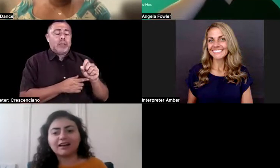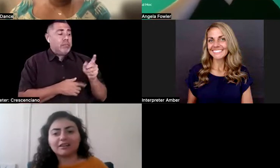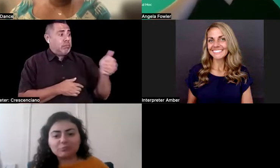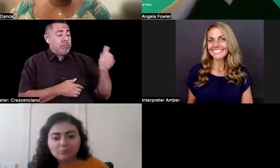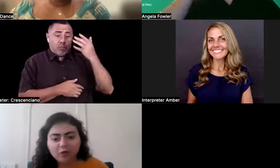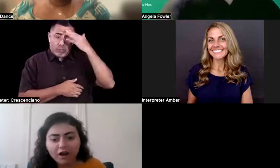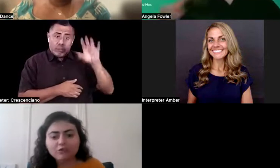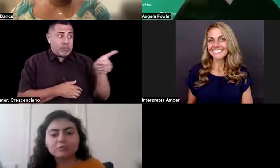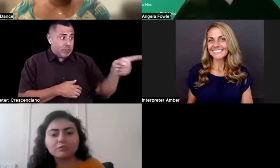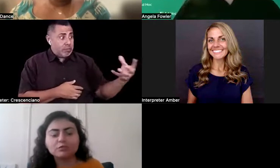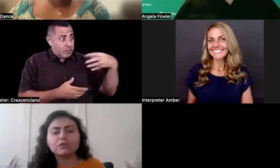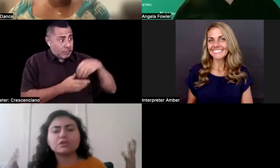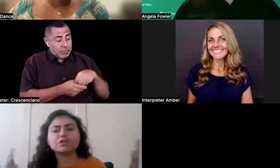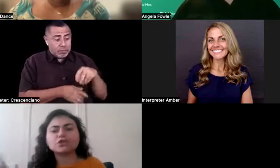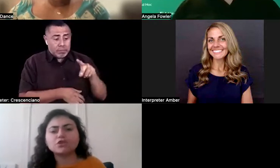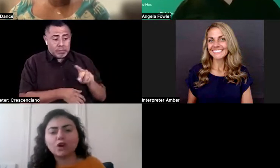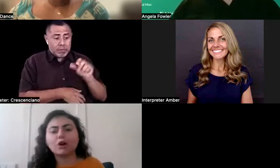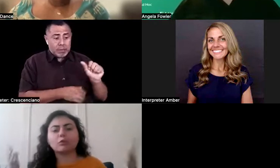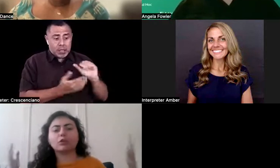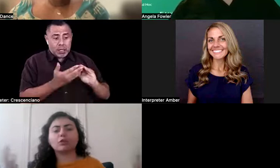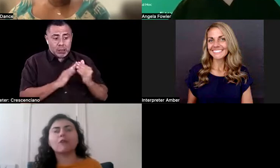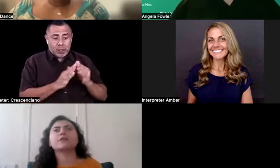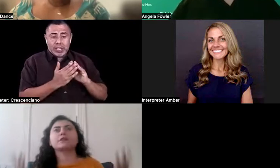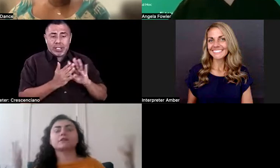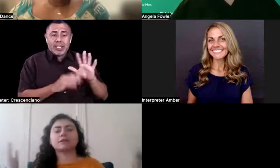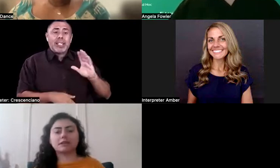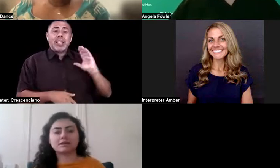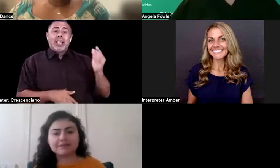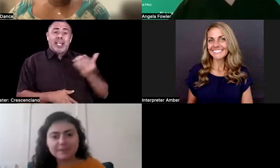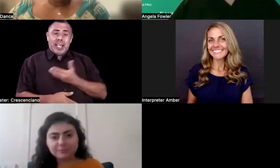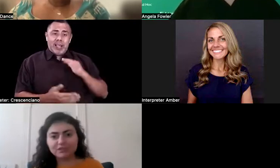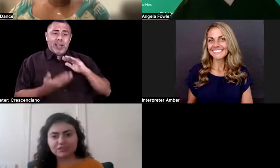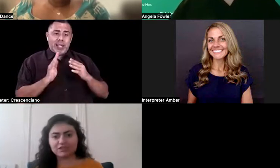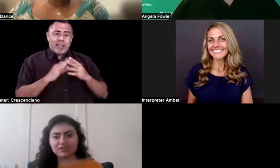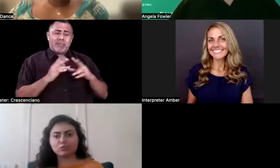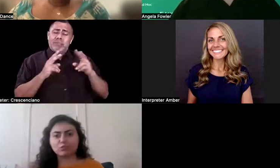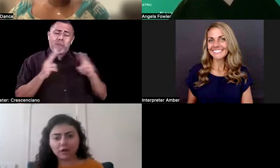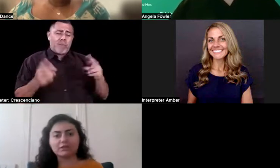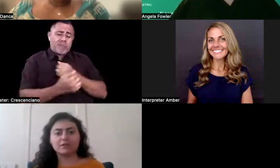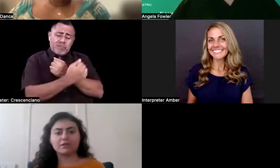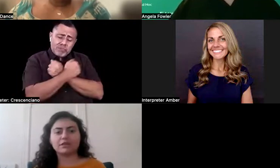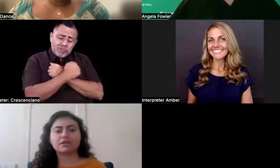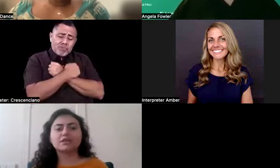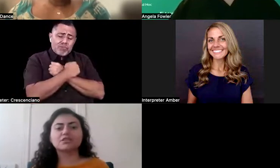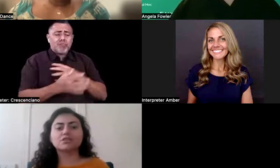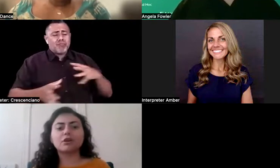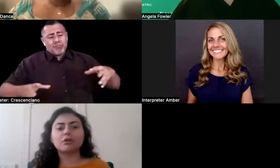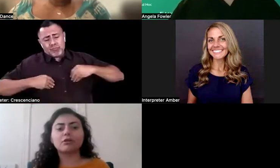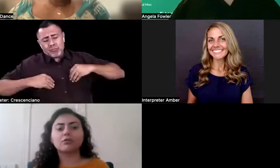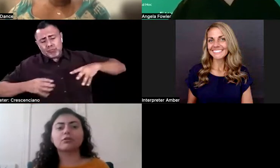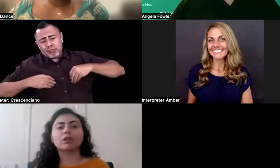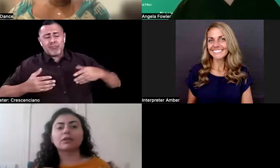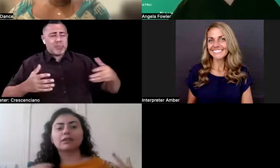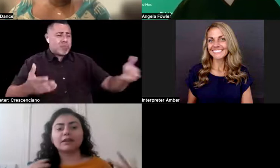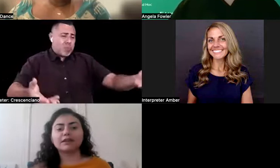our community is so loving and accepting and welcoming. So